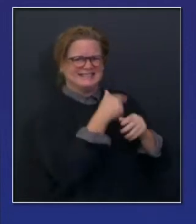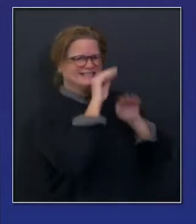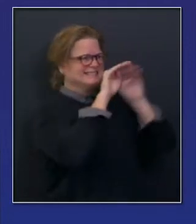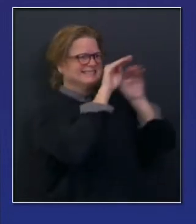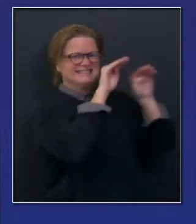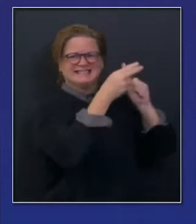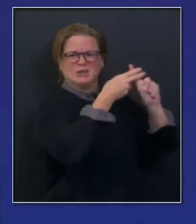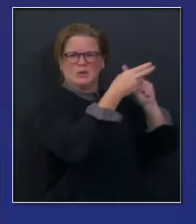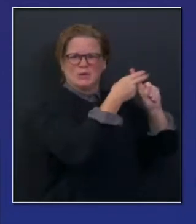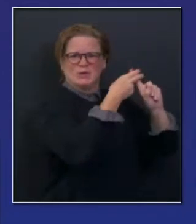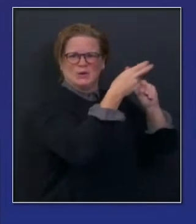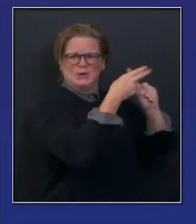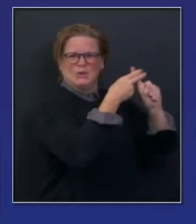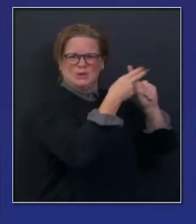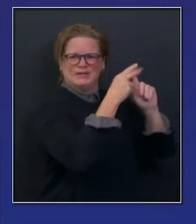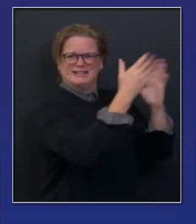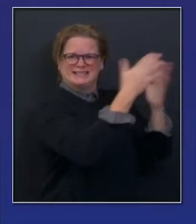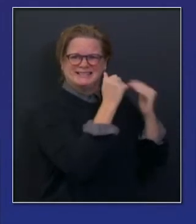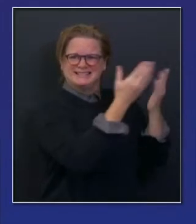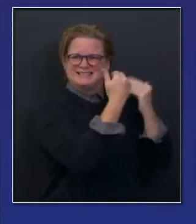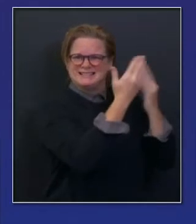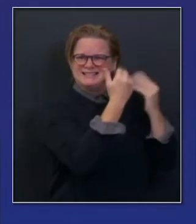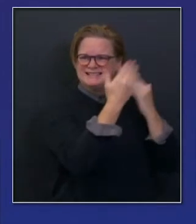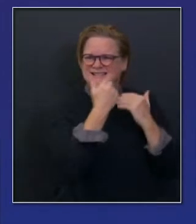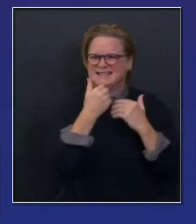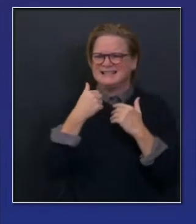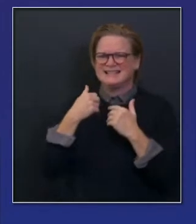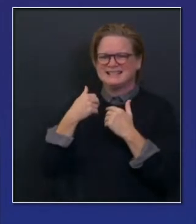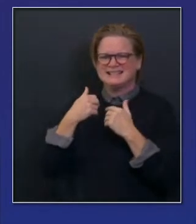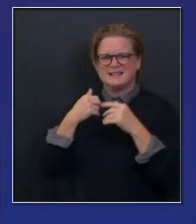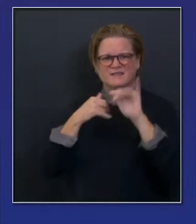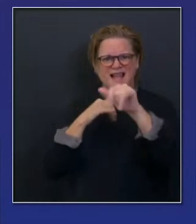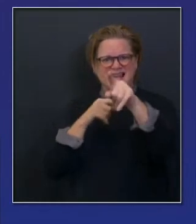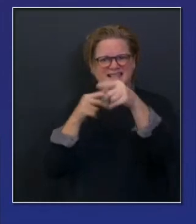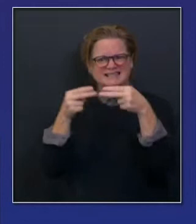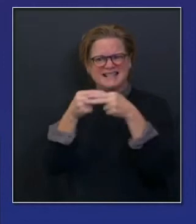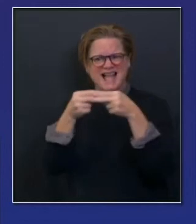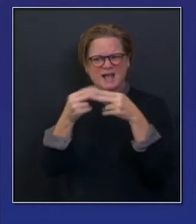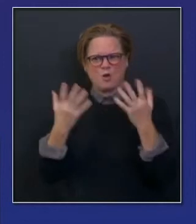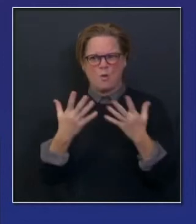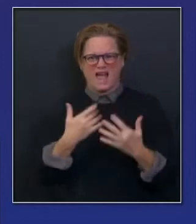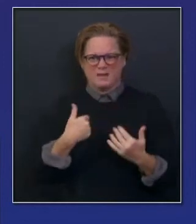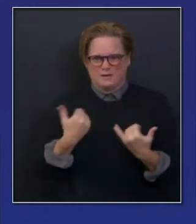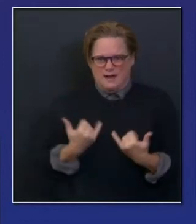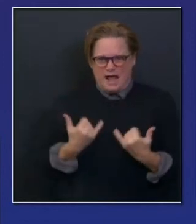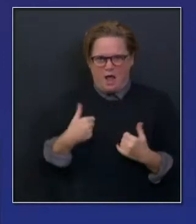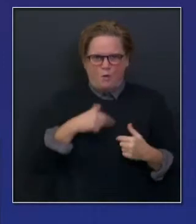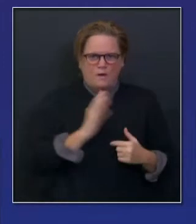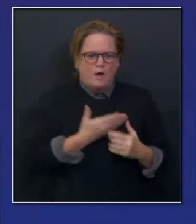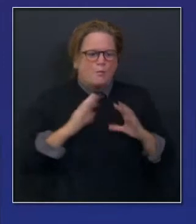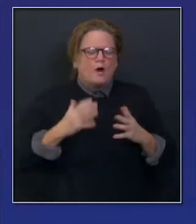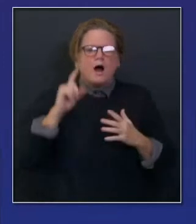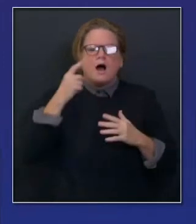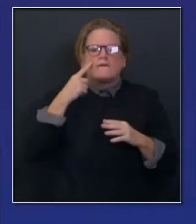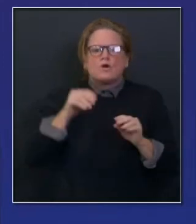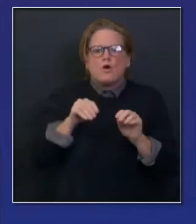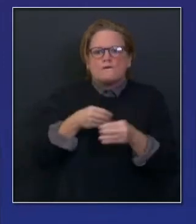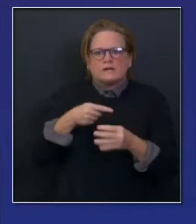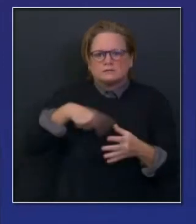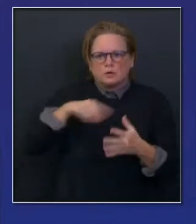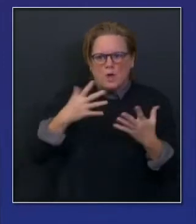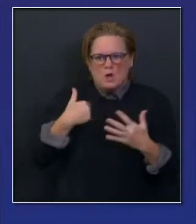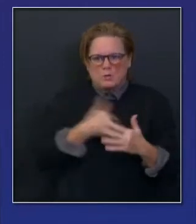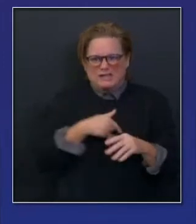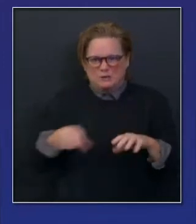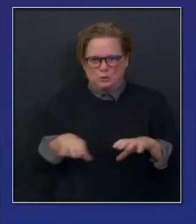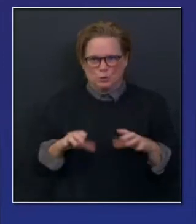the work that we're doing to provide additional staff. But this is not all we're doing. And so I